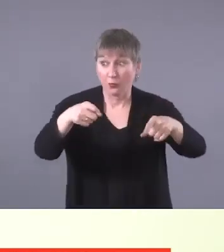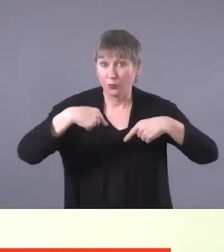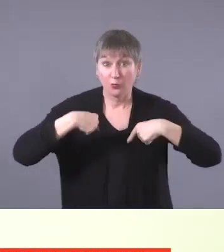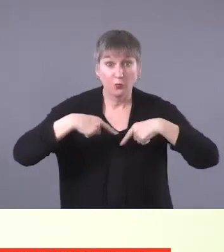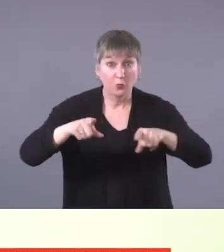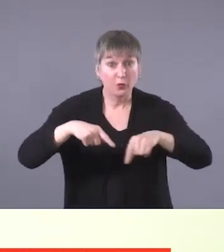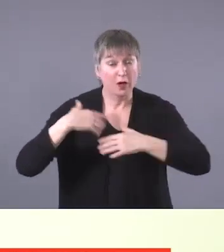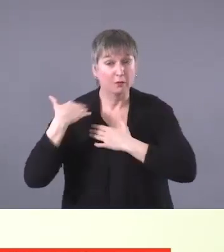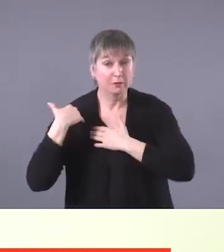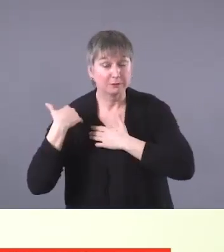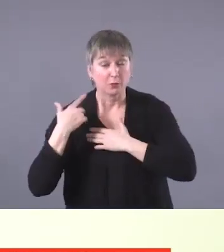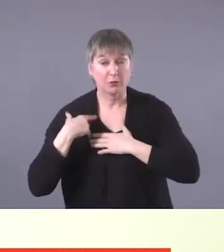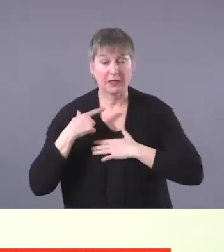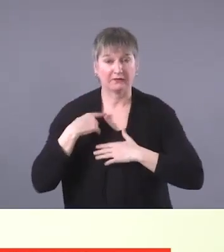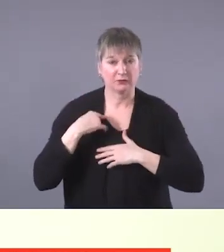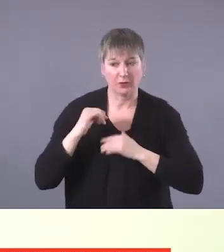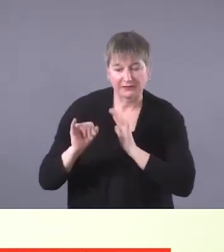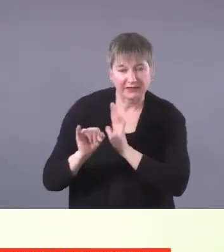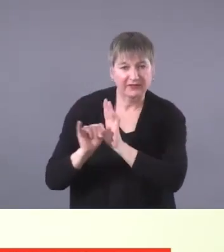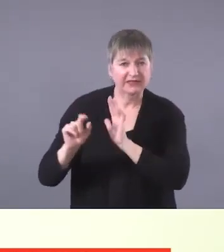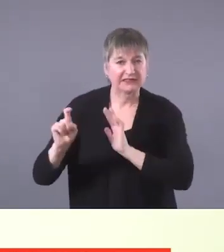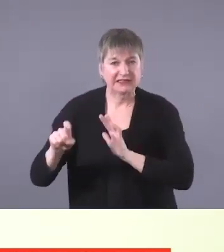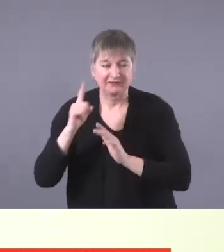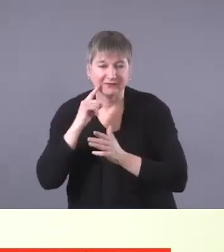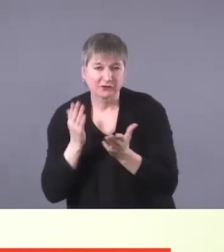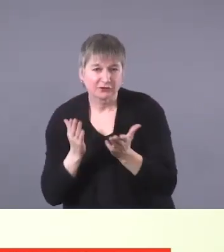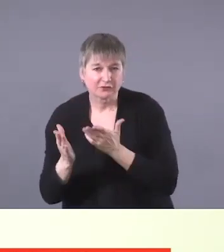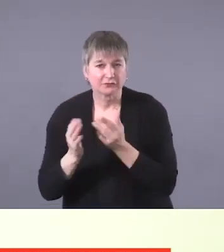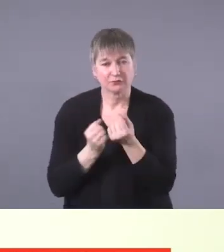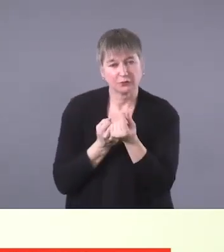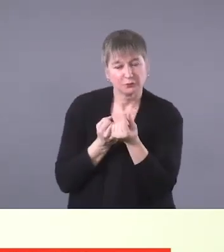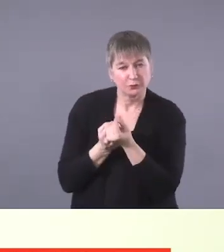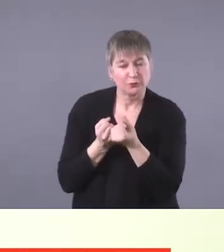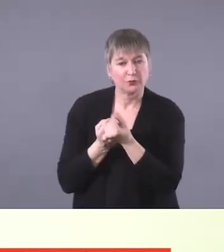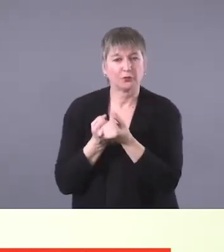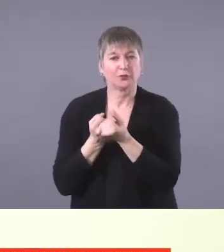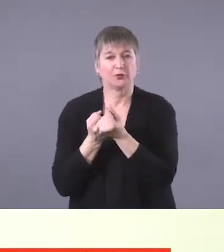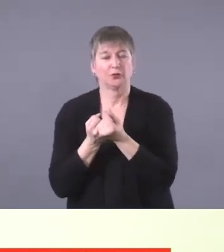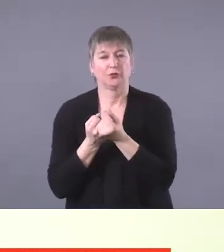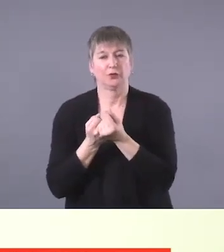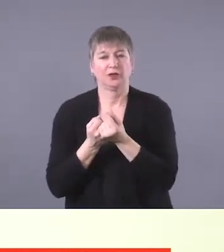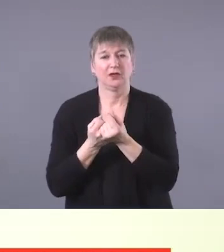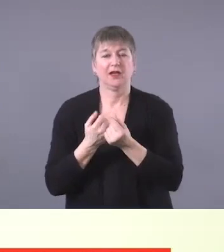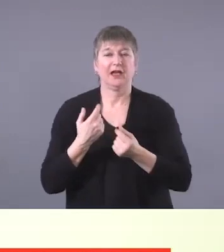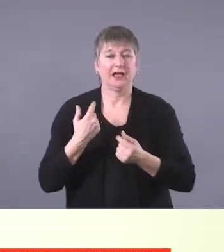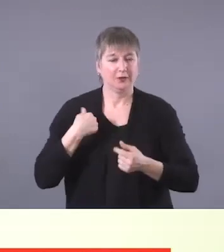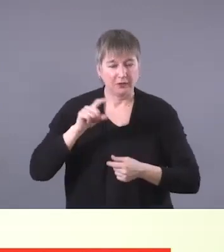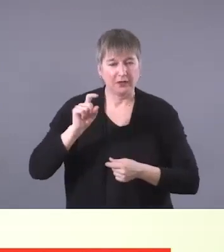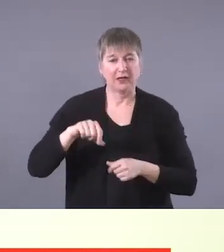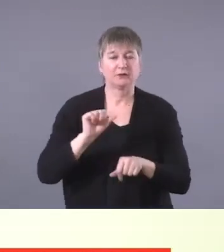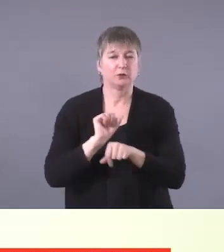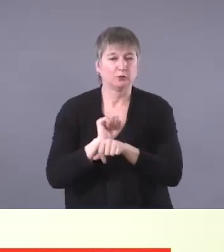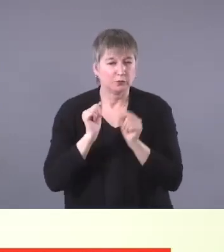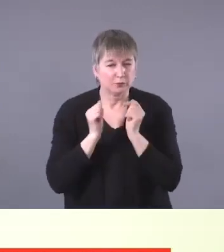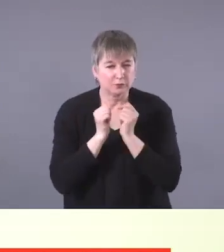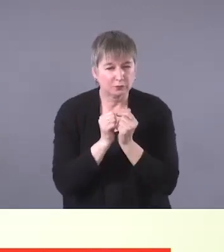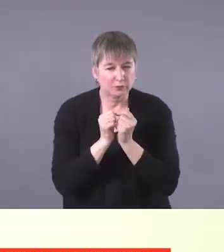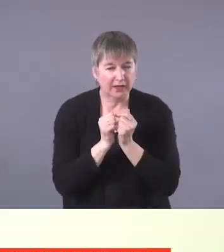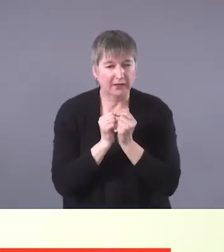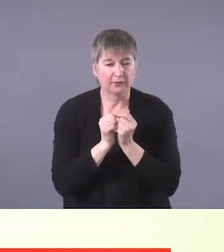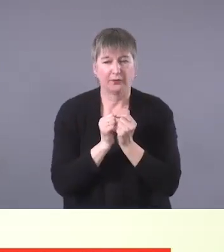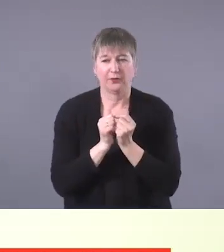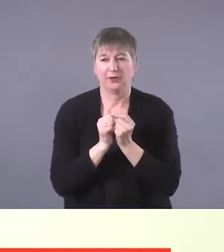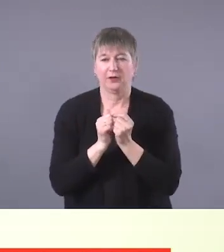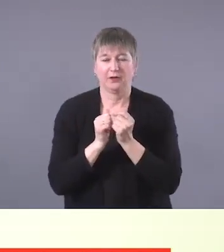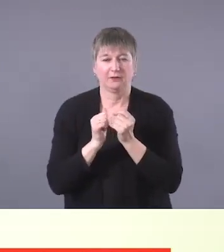identify the need for services and supports. And we have to, um, work together with, um, you know, the, the